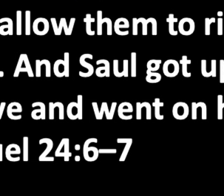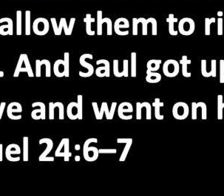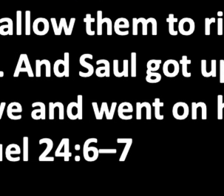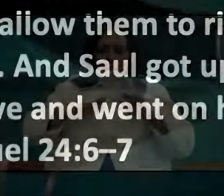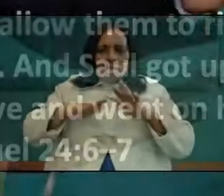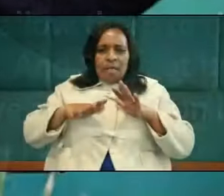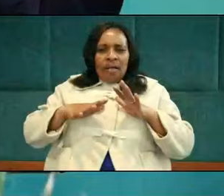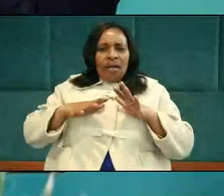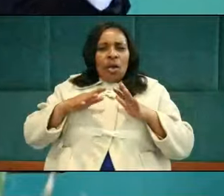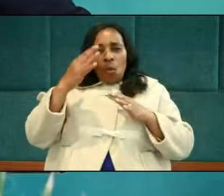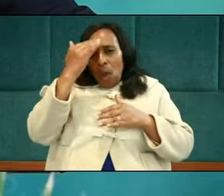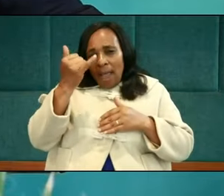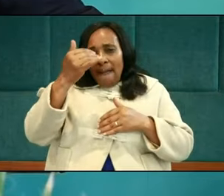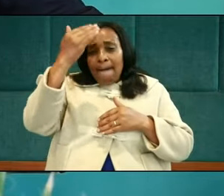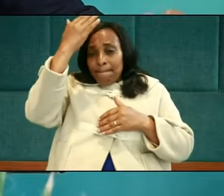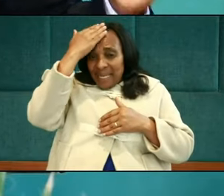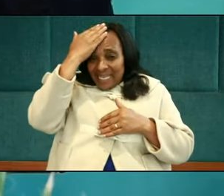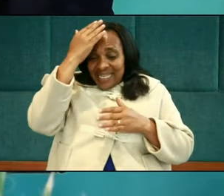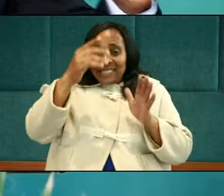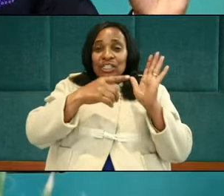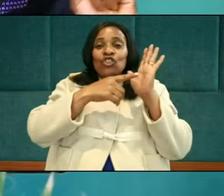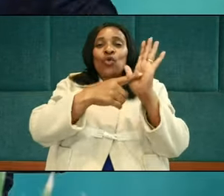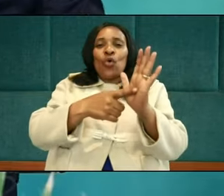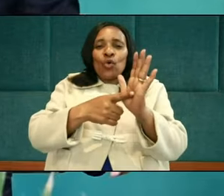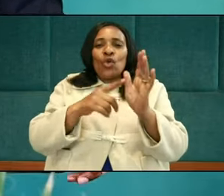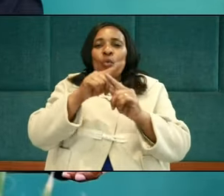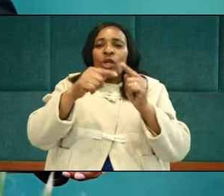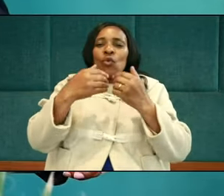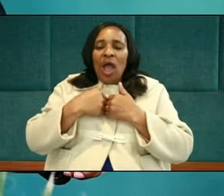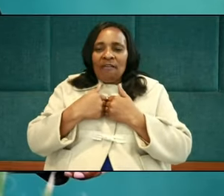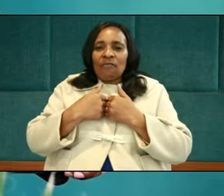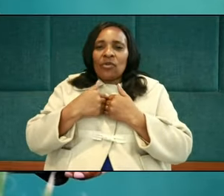Meekness is restraint when you have the upper hand.